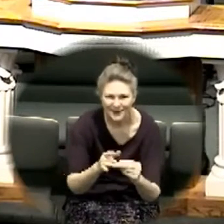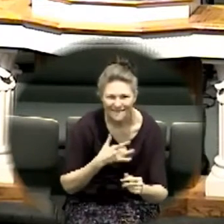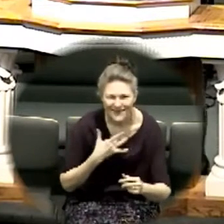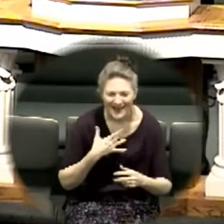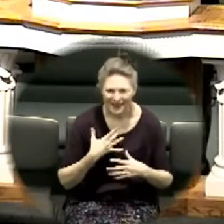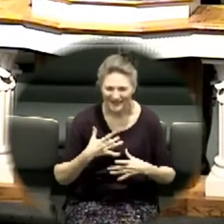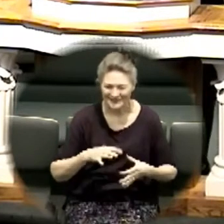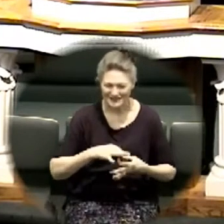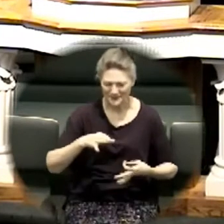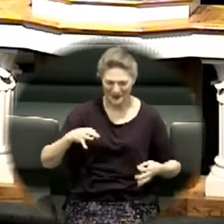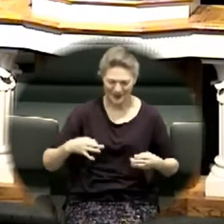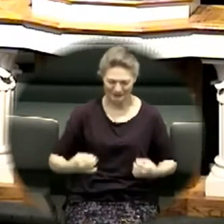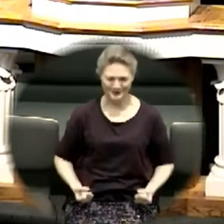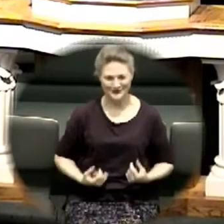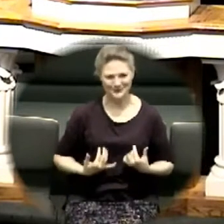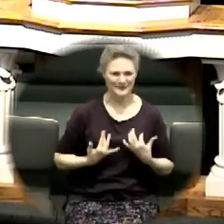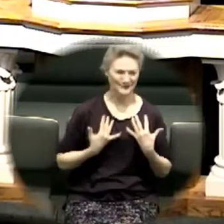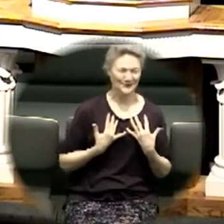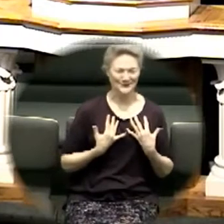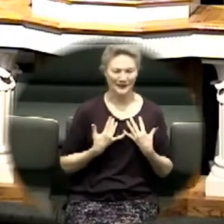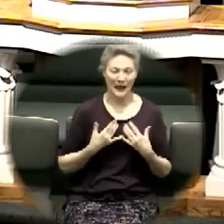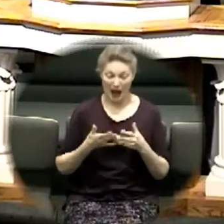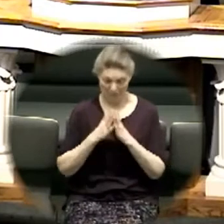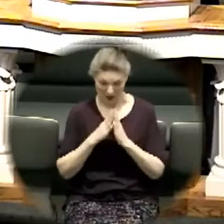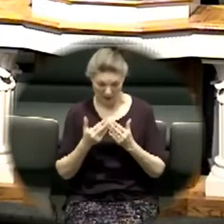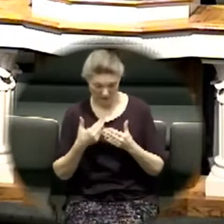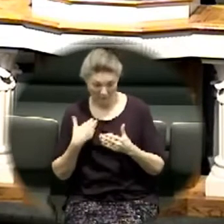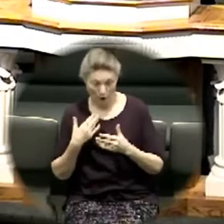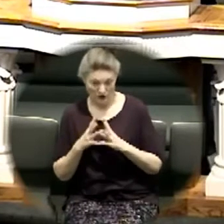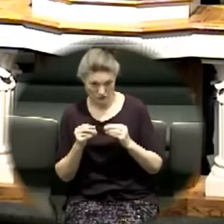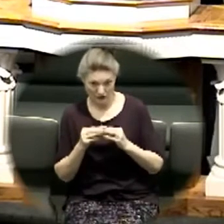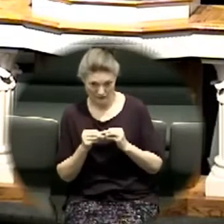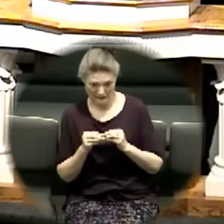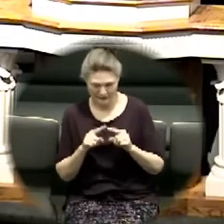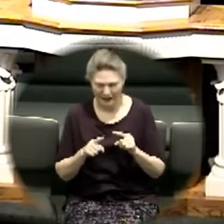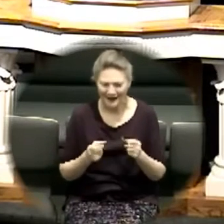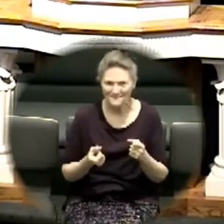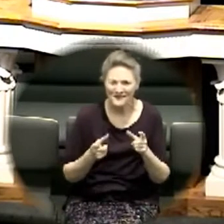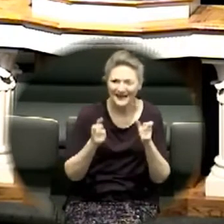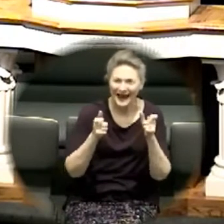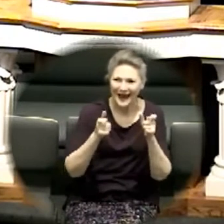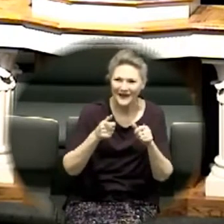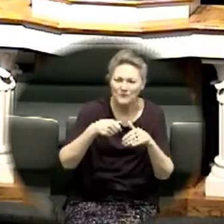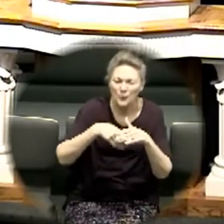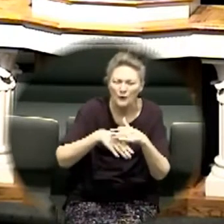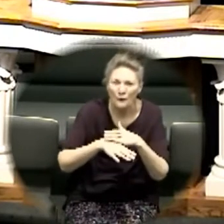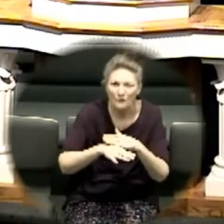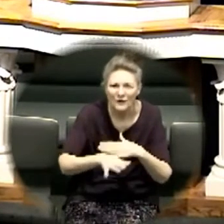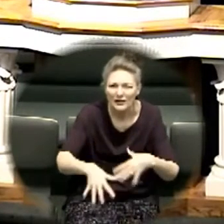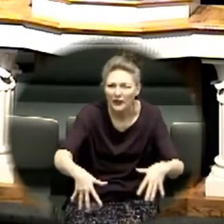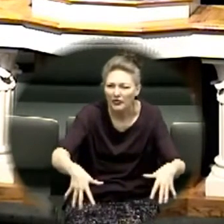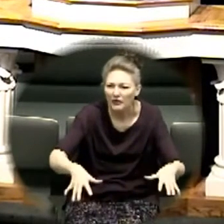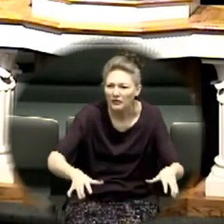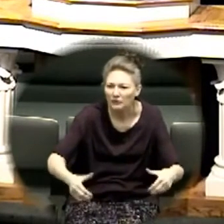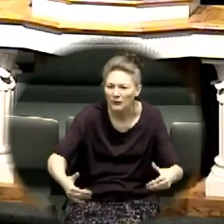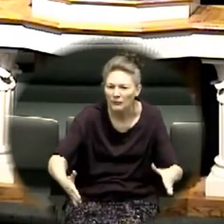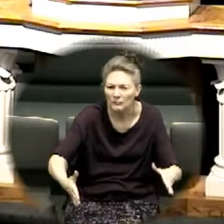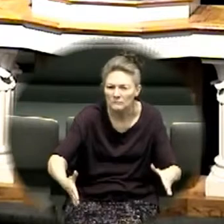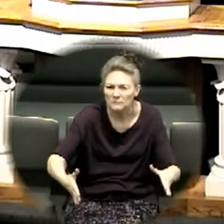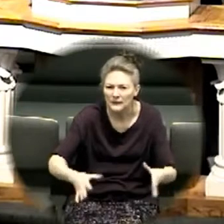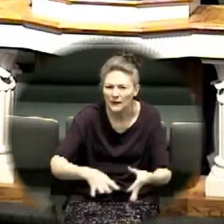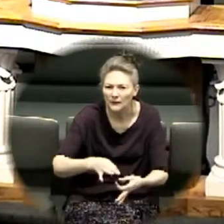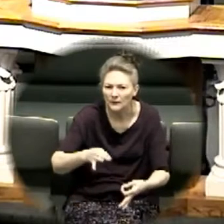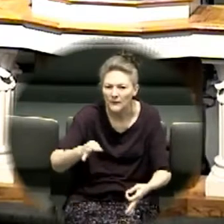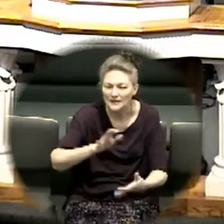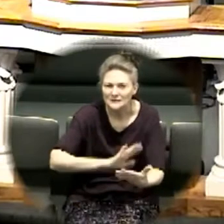that spirit lift although i had prayed before service that immediately i could move into the throne room well guess what i have to